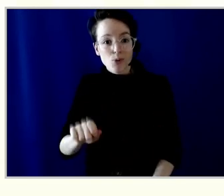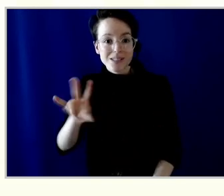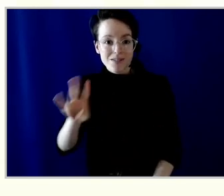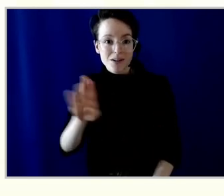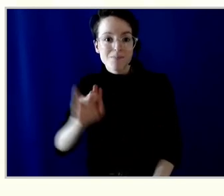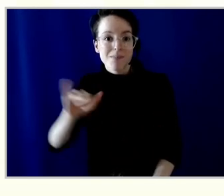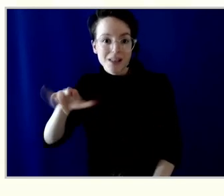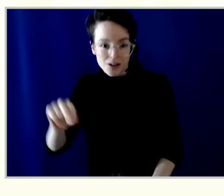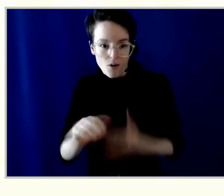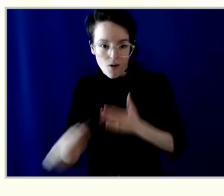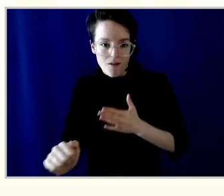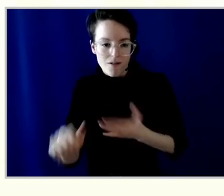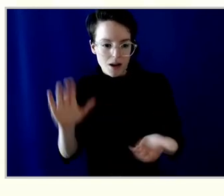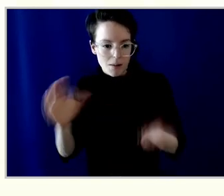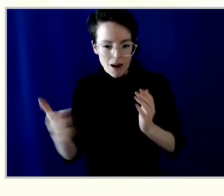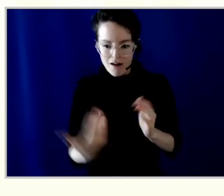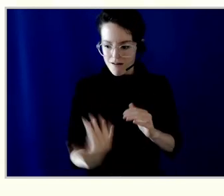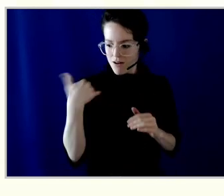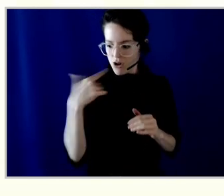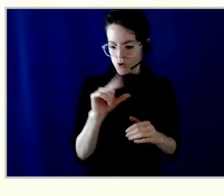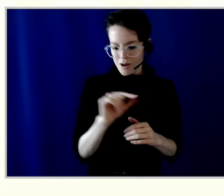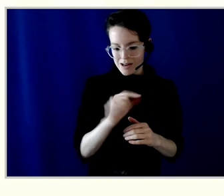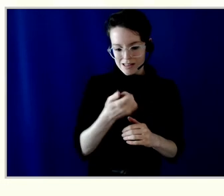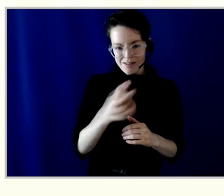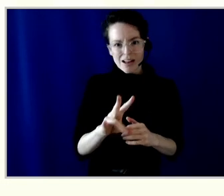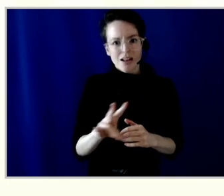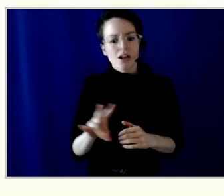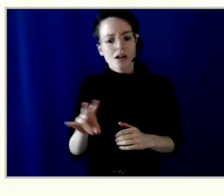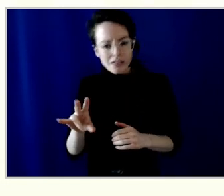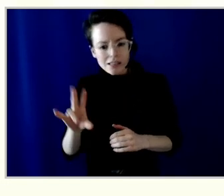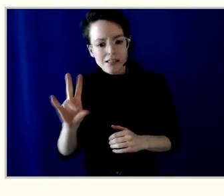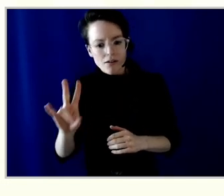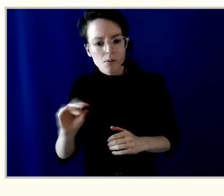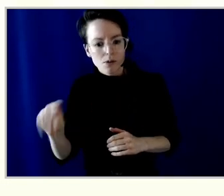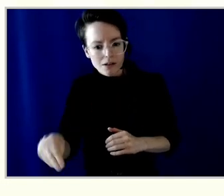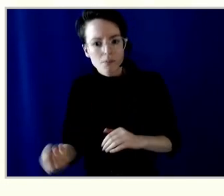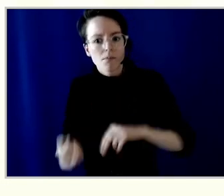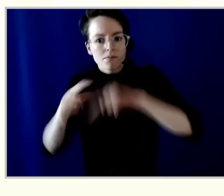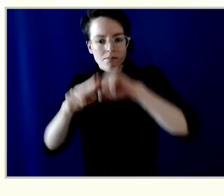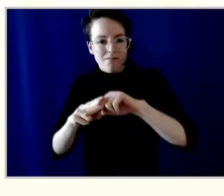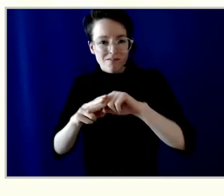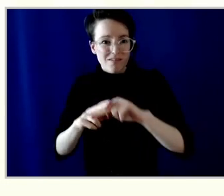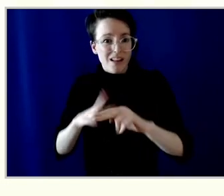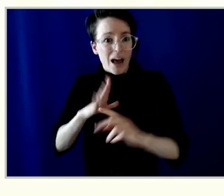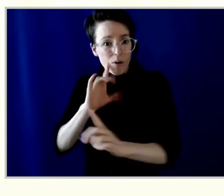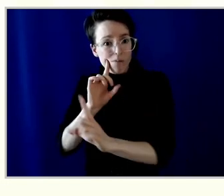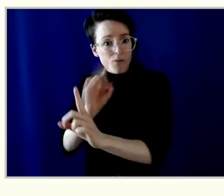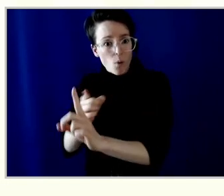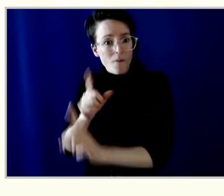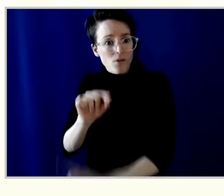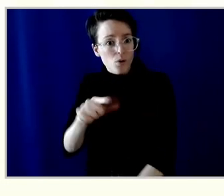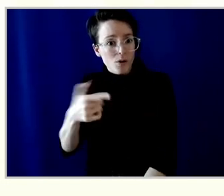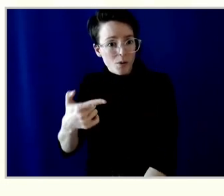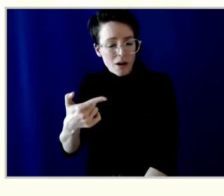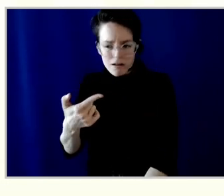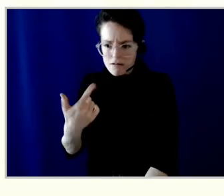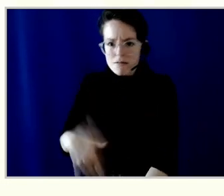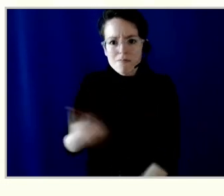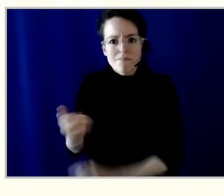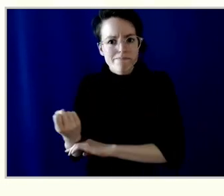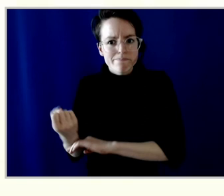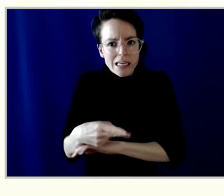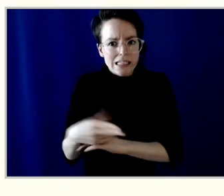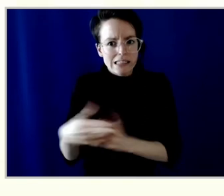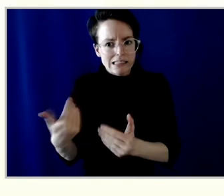more than what it was in 2017 and well above our 9.1 billion target for 2021. And our shared